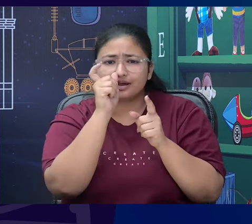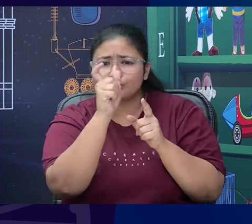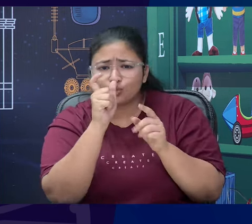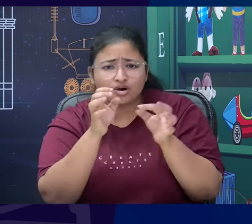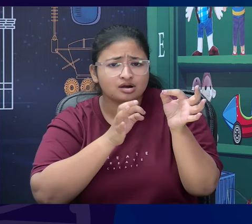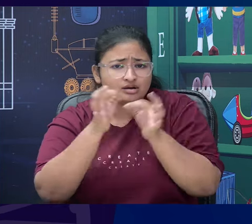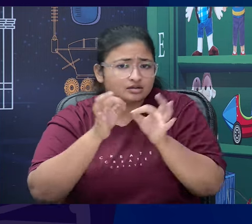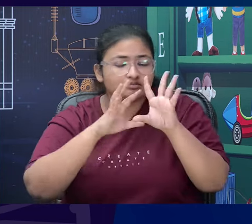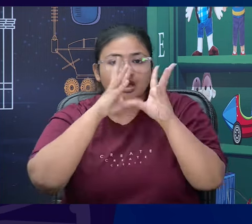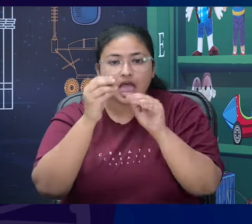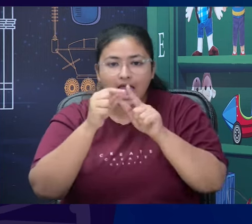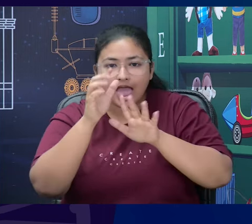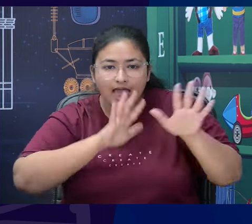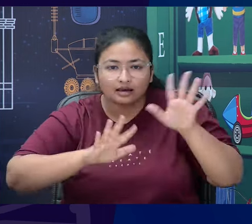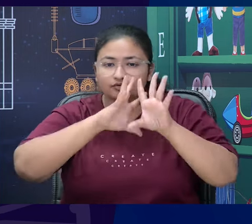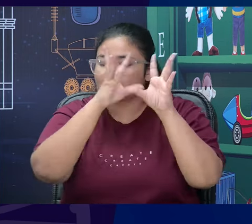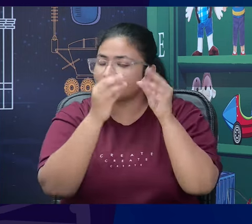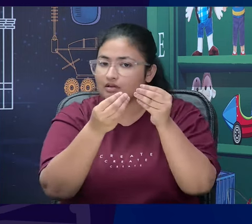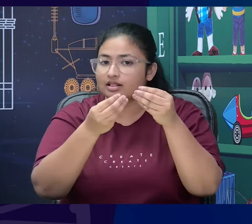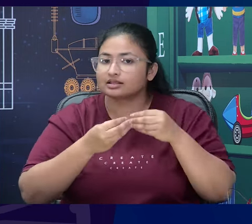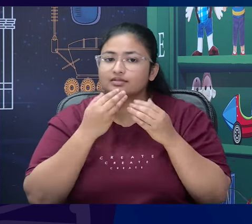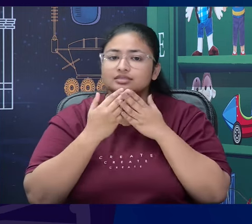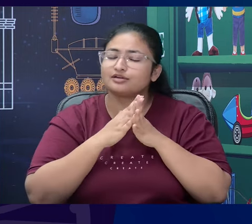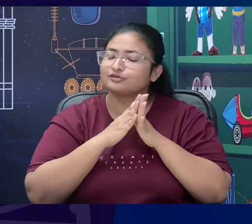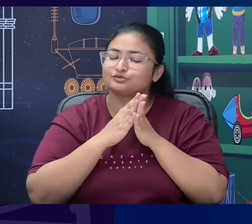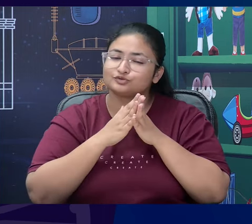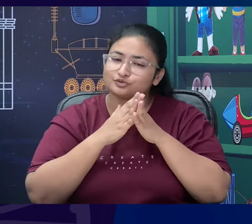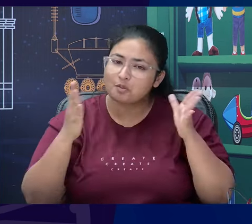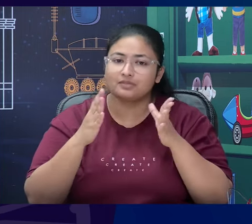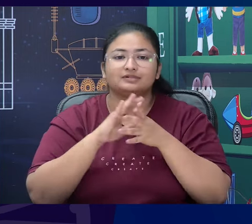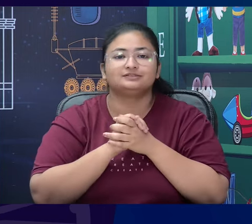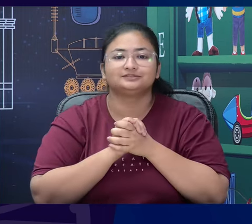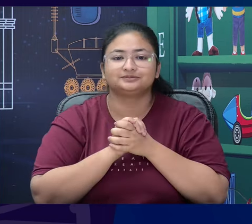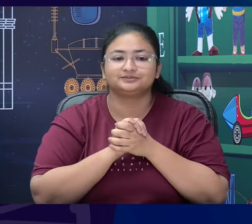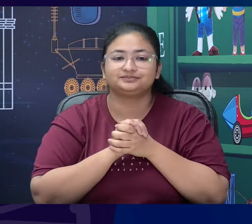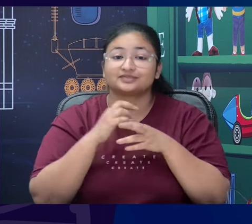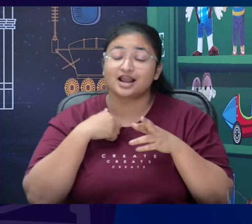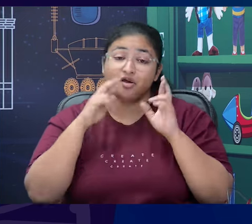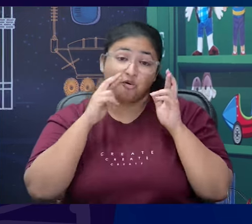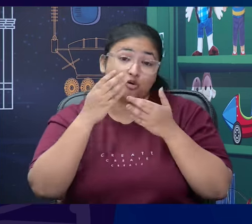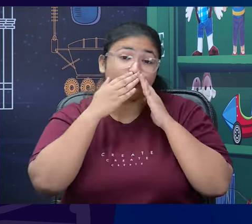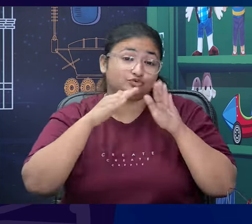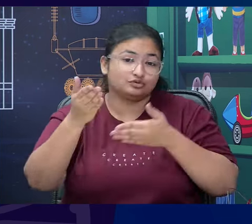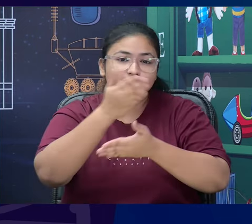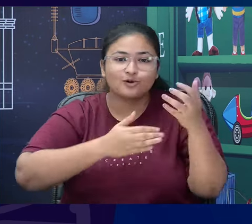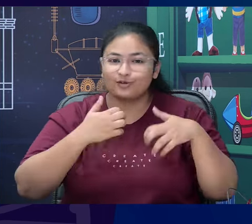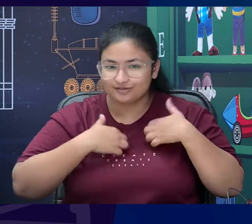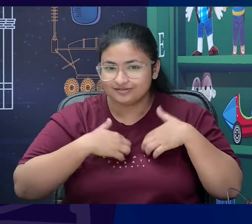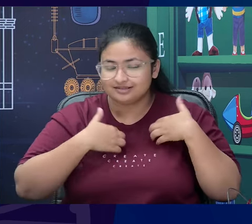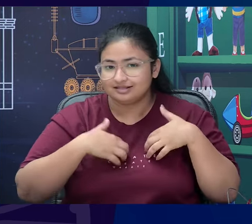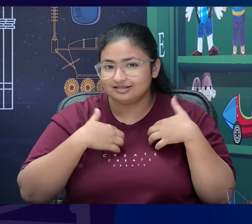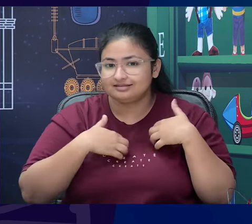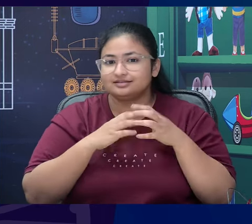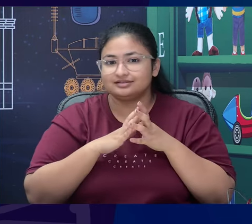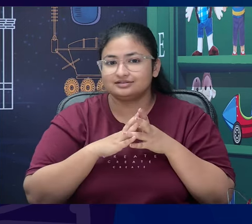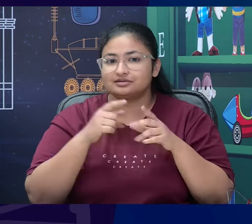and with the activity. This was a fun package. Thank you so much. I hope our students enjoy the story and